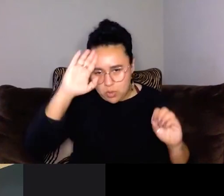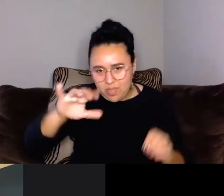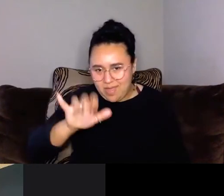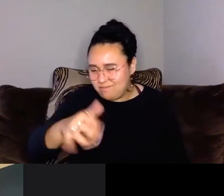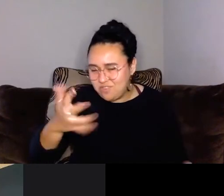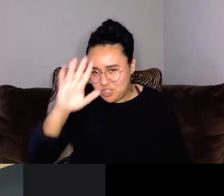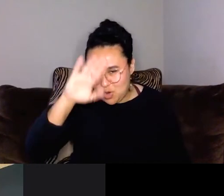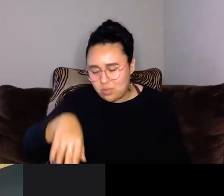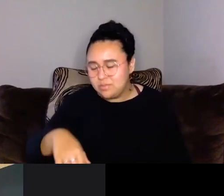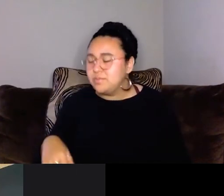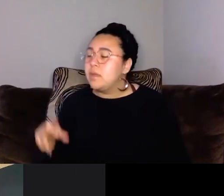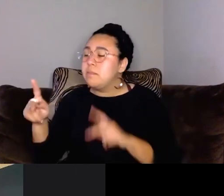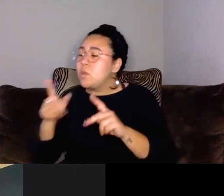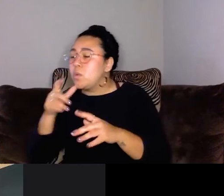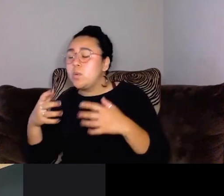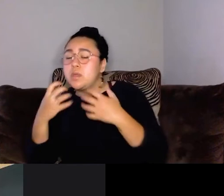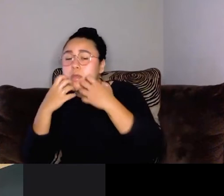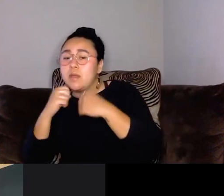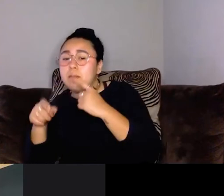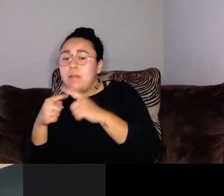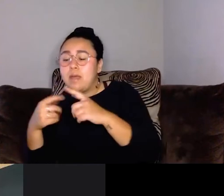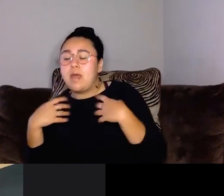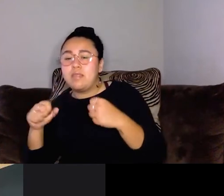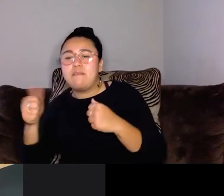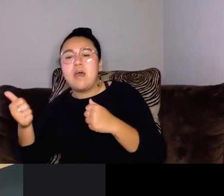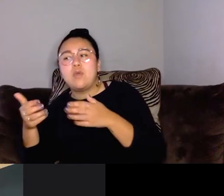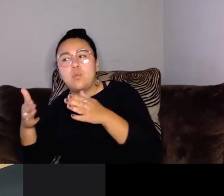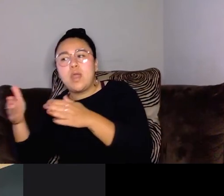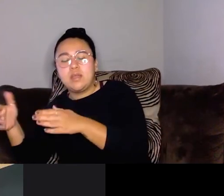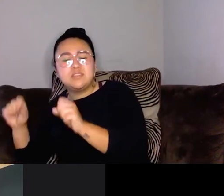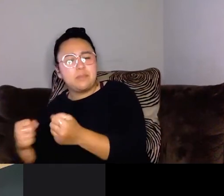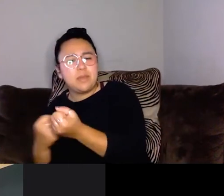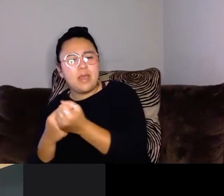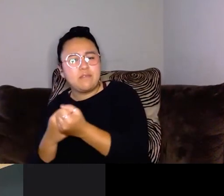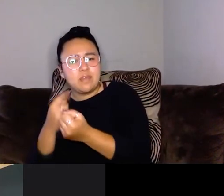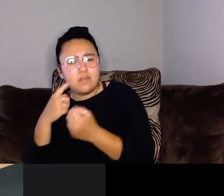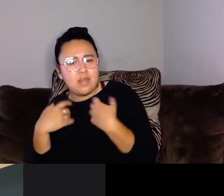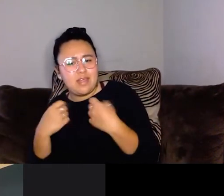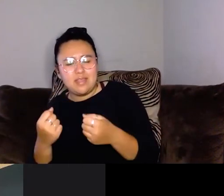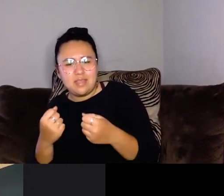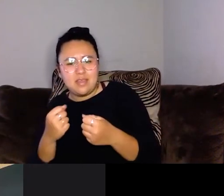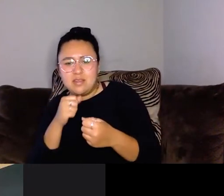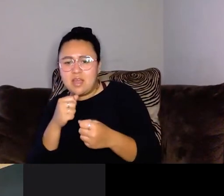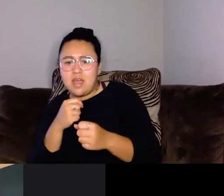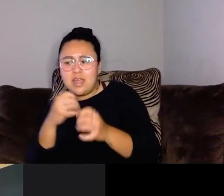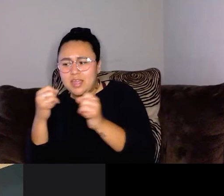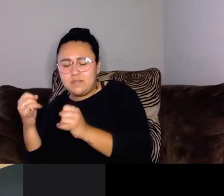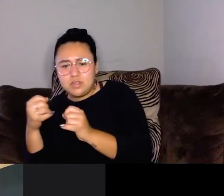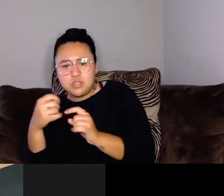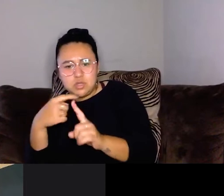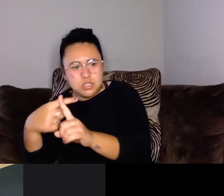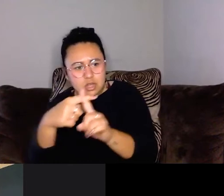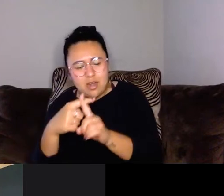I, if people who care about health have a myriad of other ways that they could be advocating for health besides individually attacking fat people,